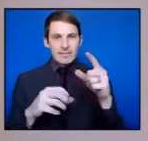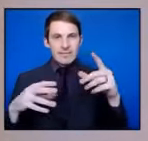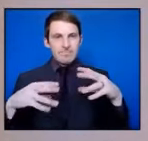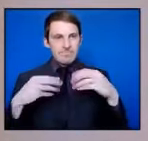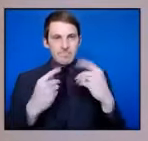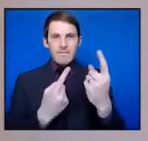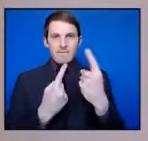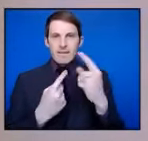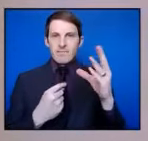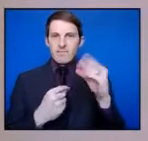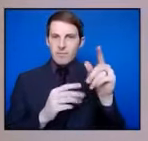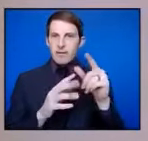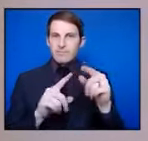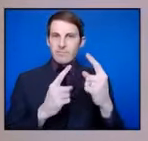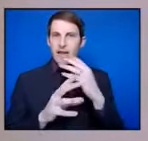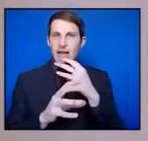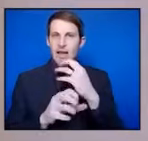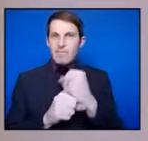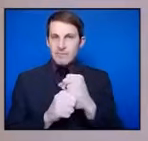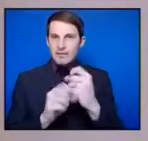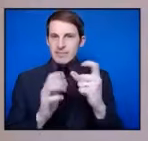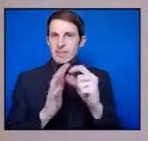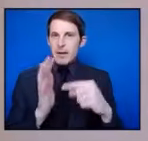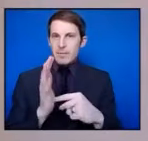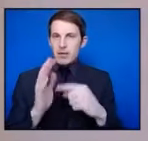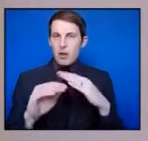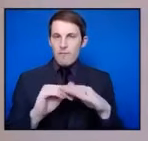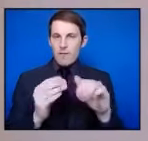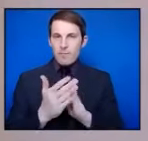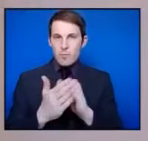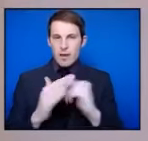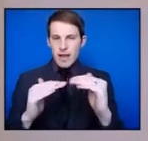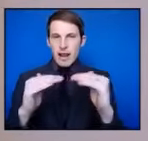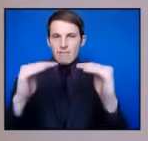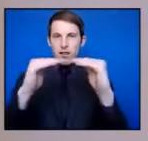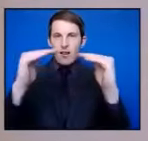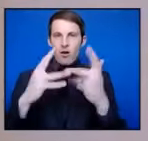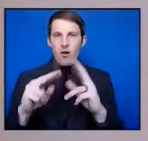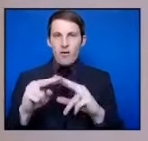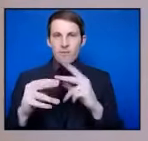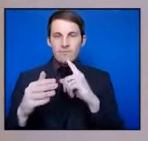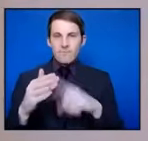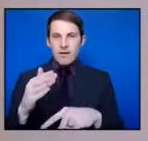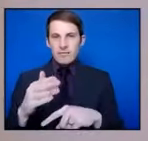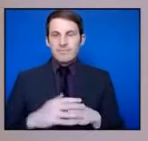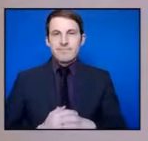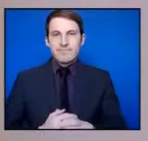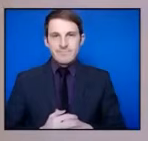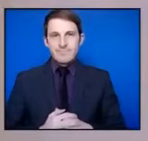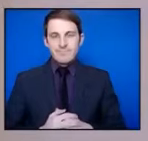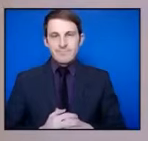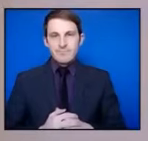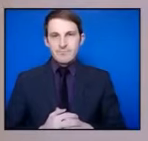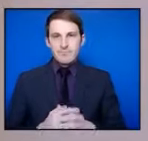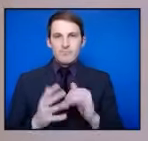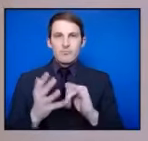government departments about the appropriate scale of fines or penalties that might be used. So there